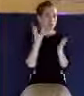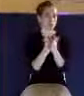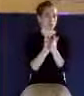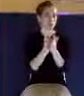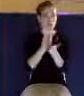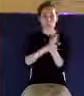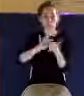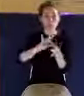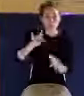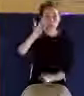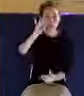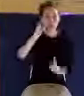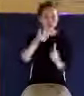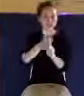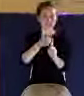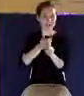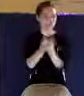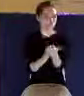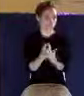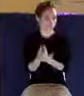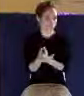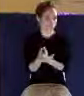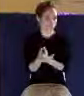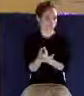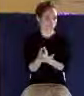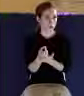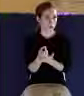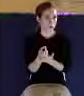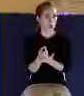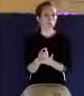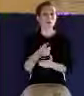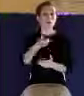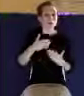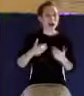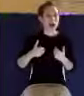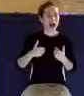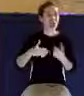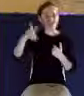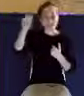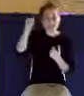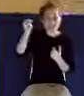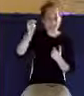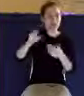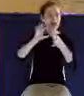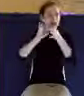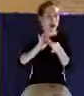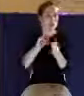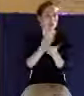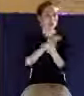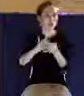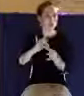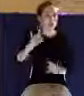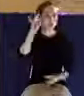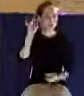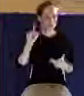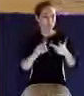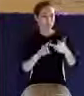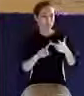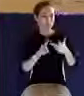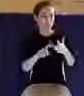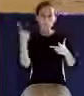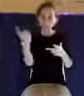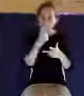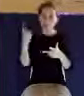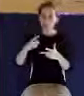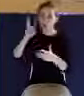truth. And so you have the testimony of the Holy Spirit who is constantly bearing witness as